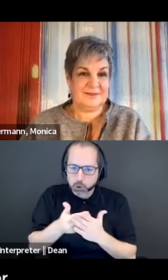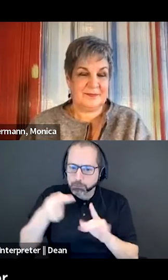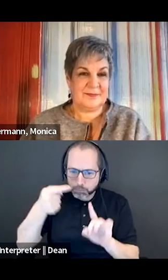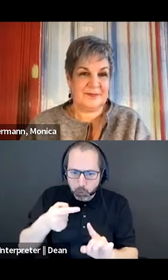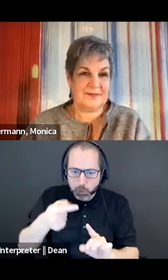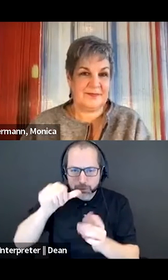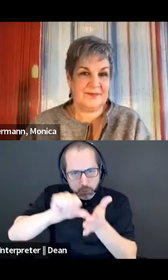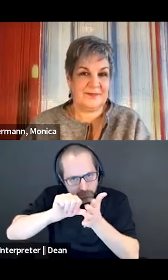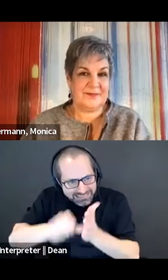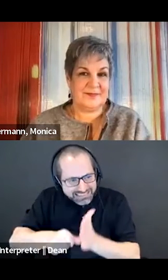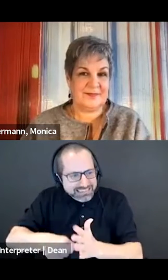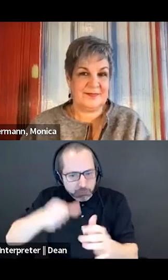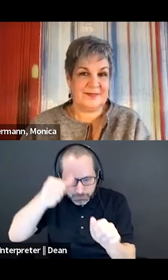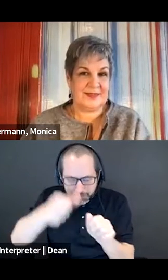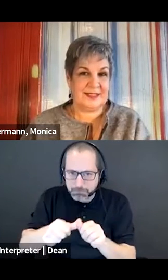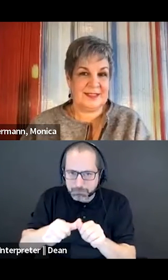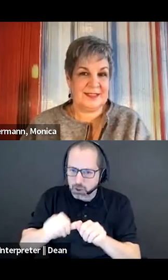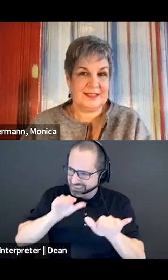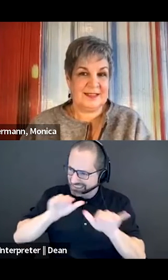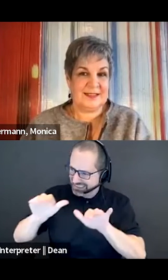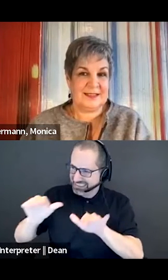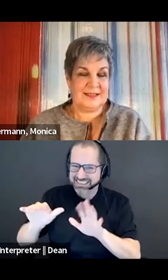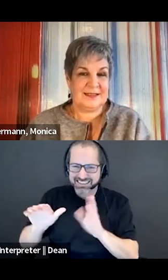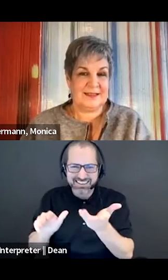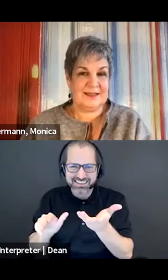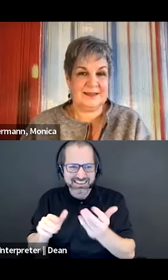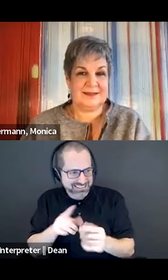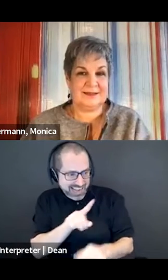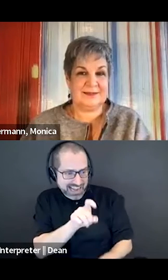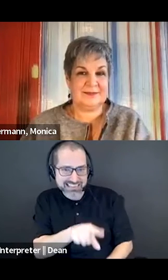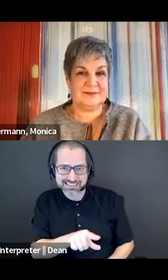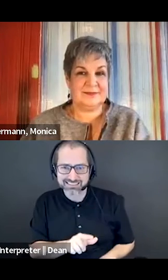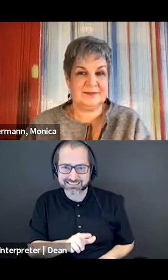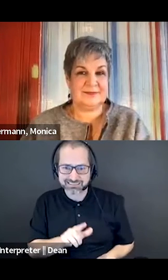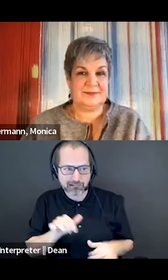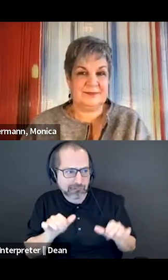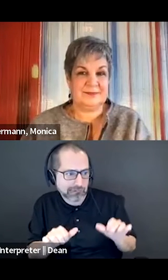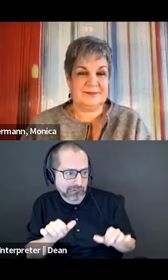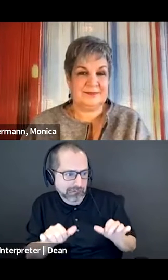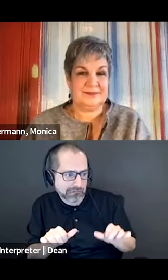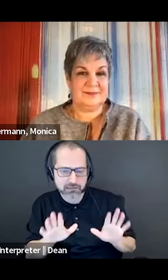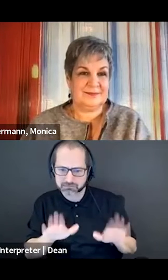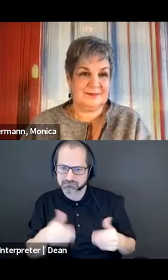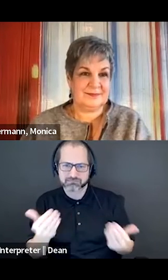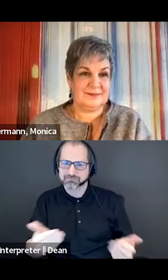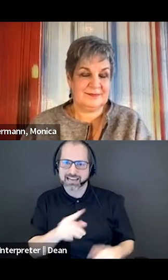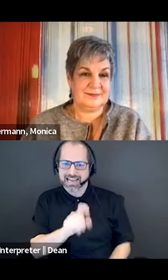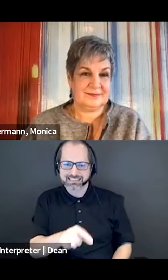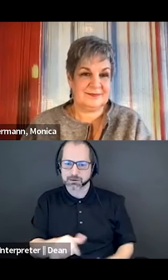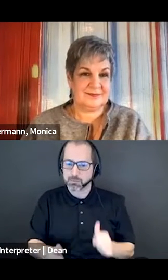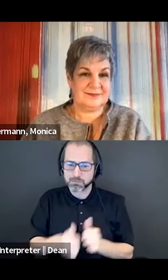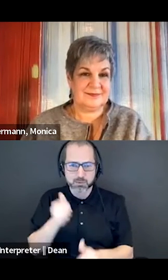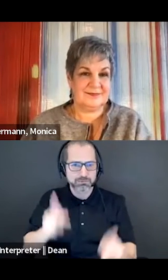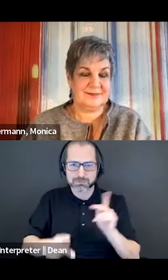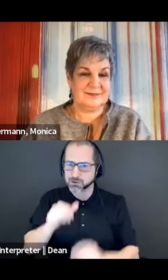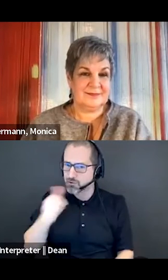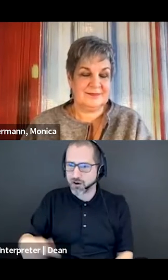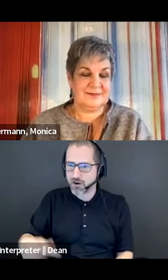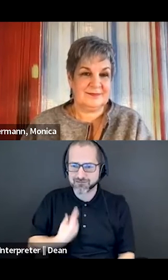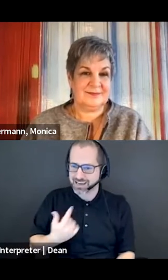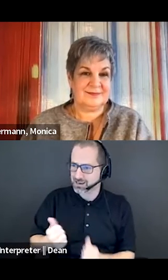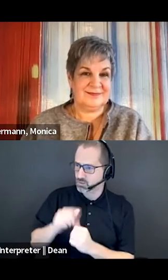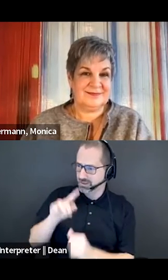and to know that you can just ask if you're unsure or uncertain of things. Most people won't take offense by you asking the question.